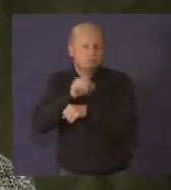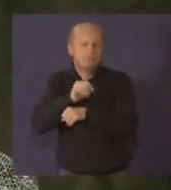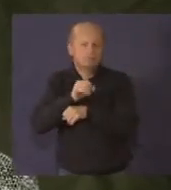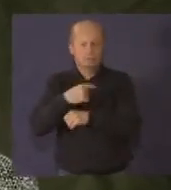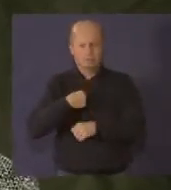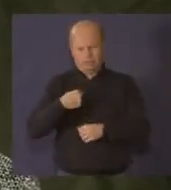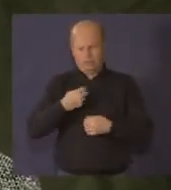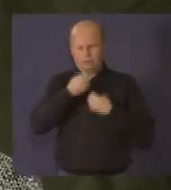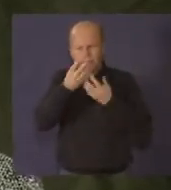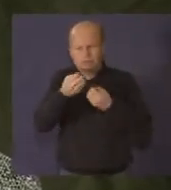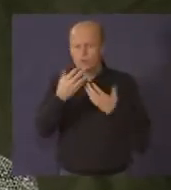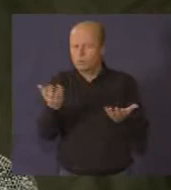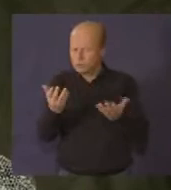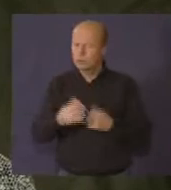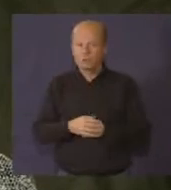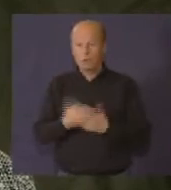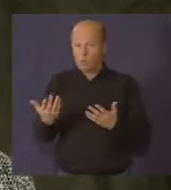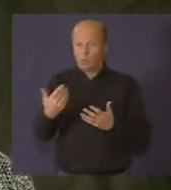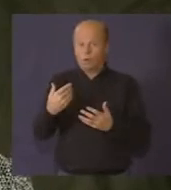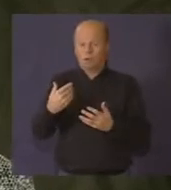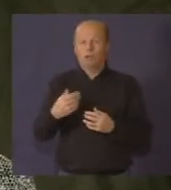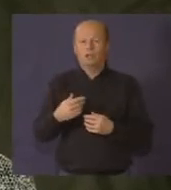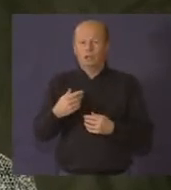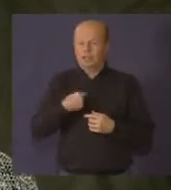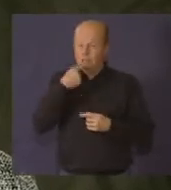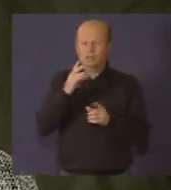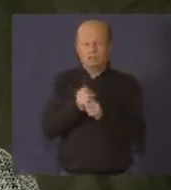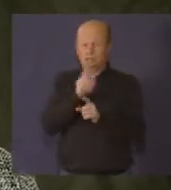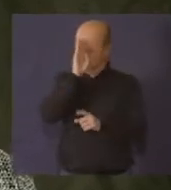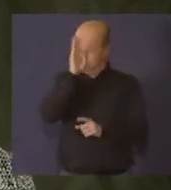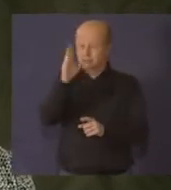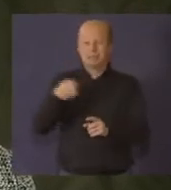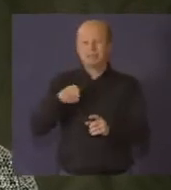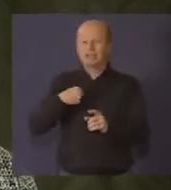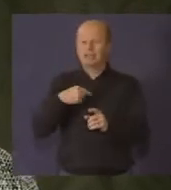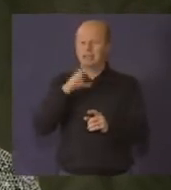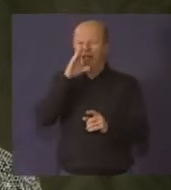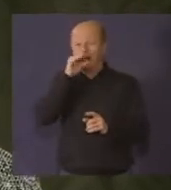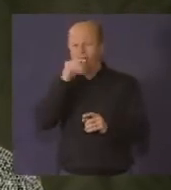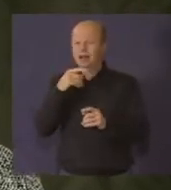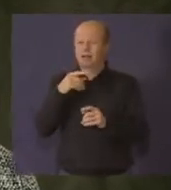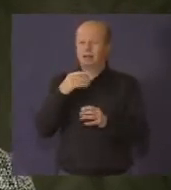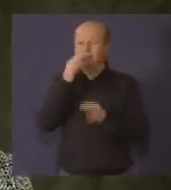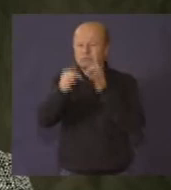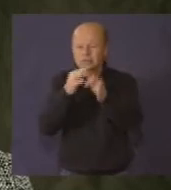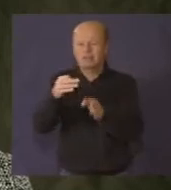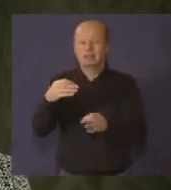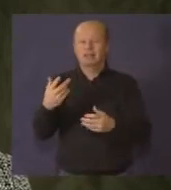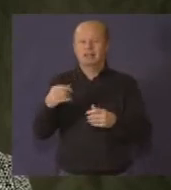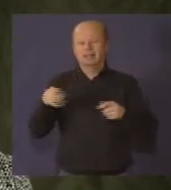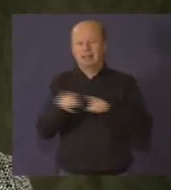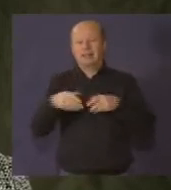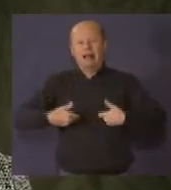You say it because it's actually true, not because you think it's fun. And it's very important